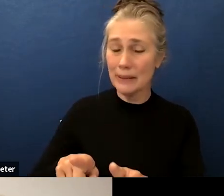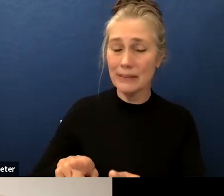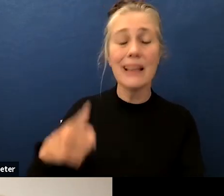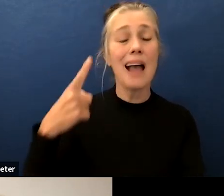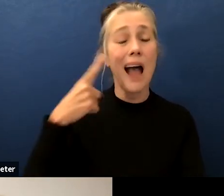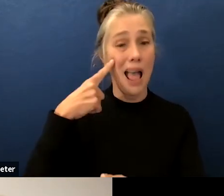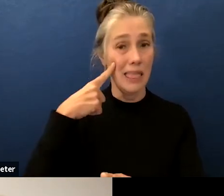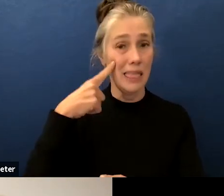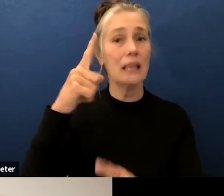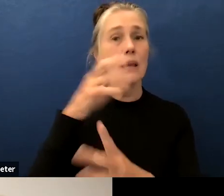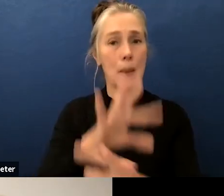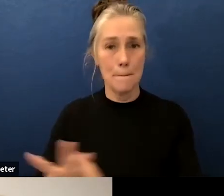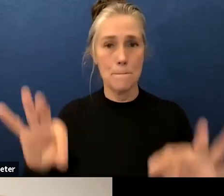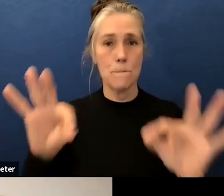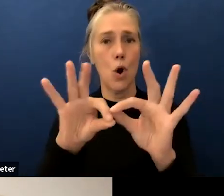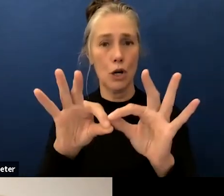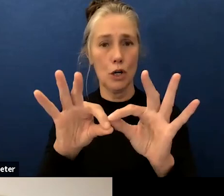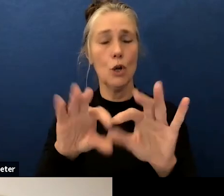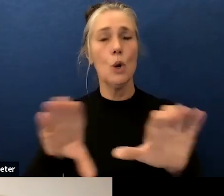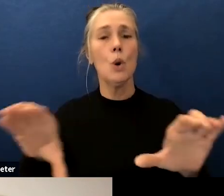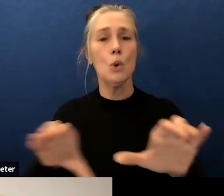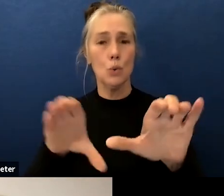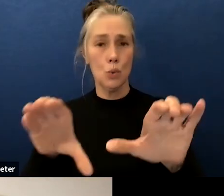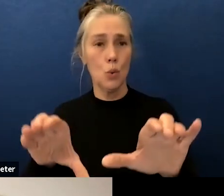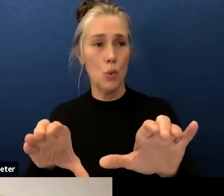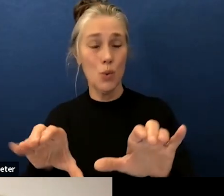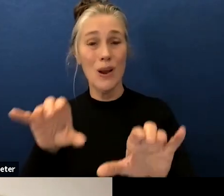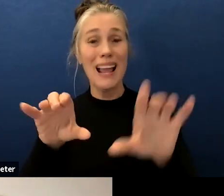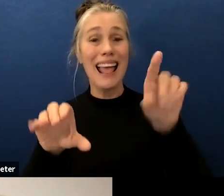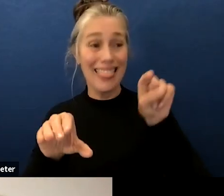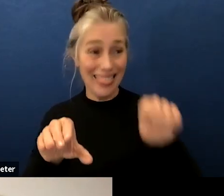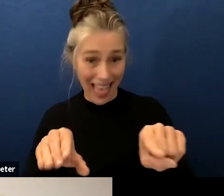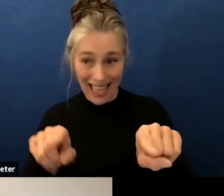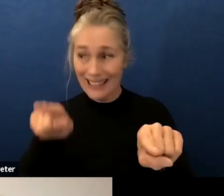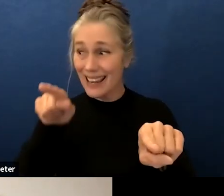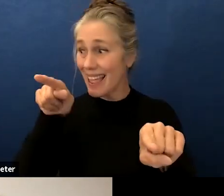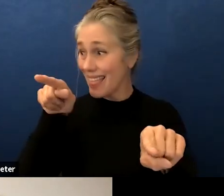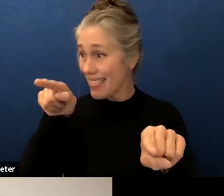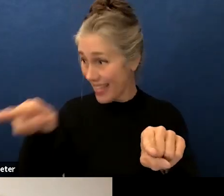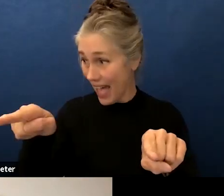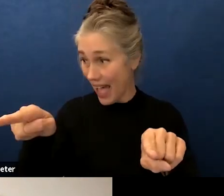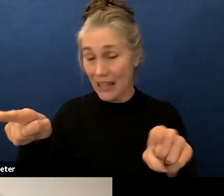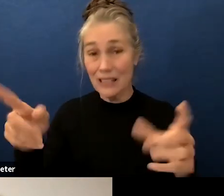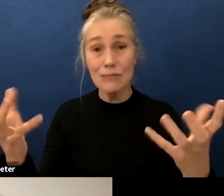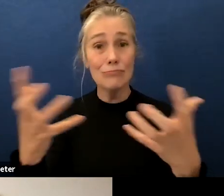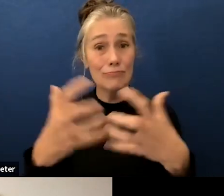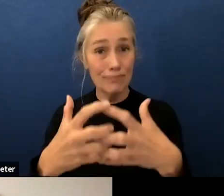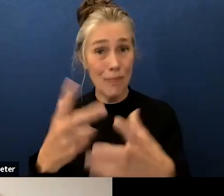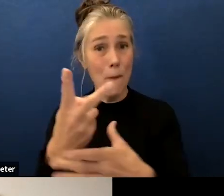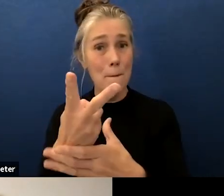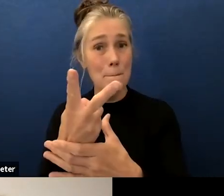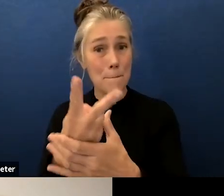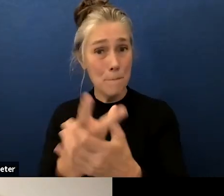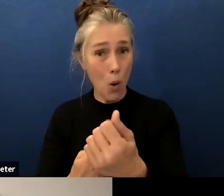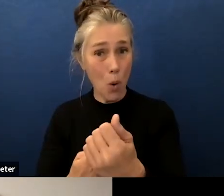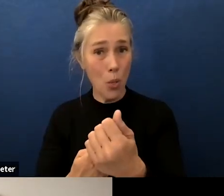and we just listen and work through and try to do the best that we can and my job is to make sure that